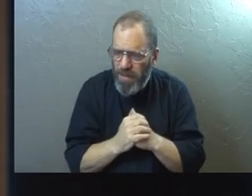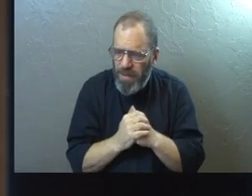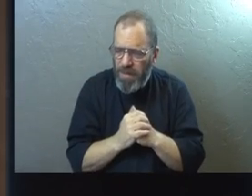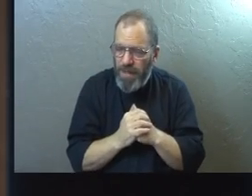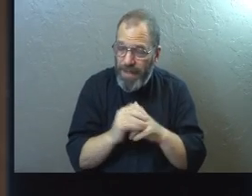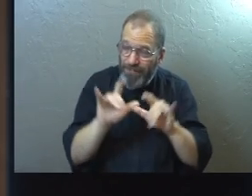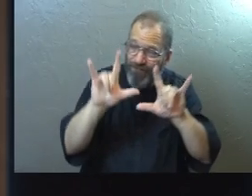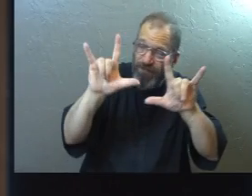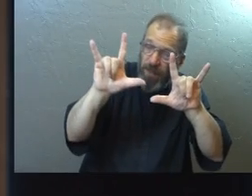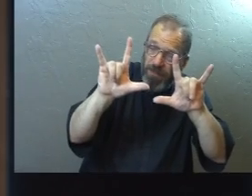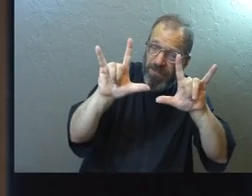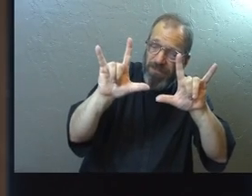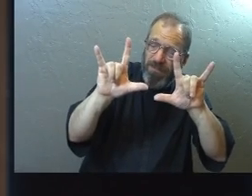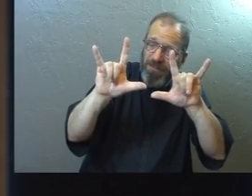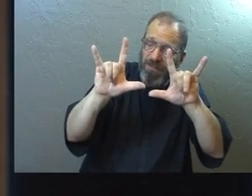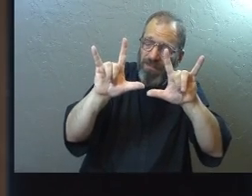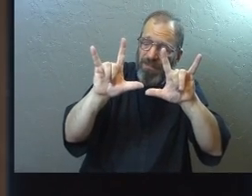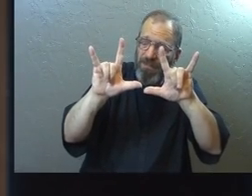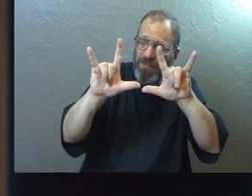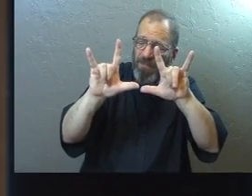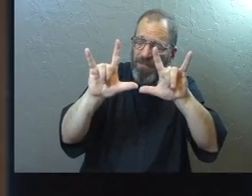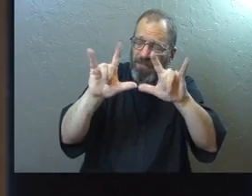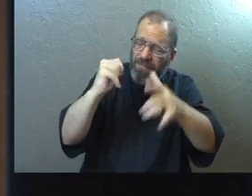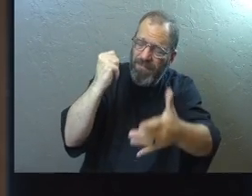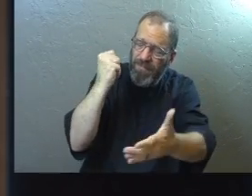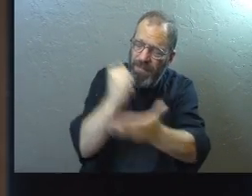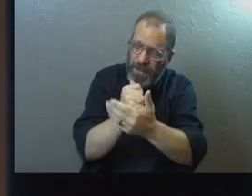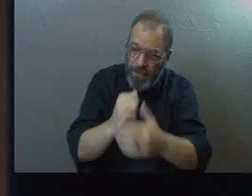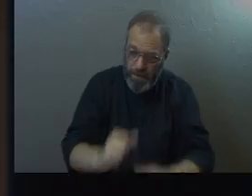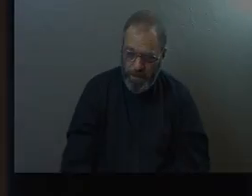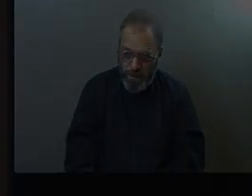We love you Lord. Amen.